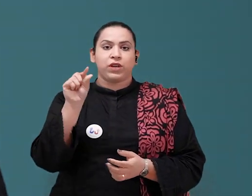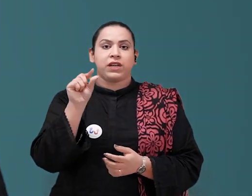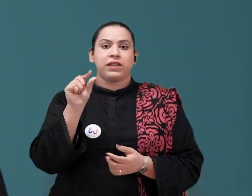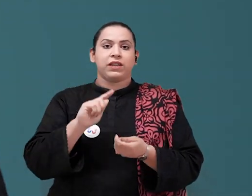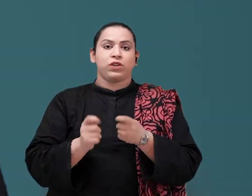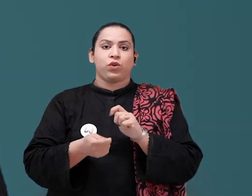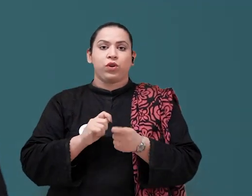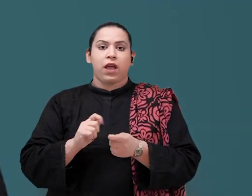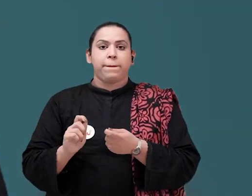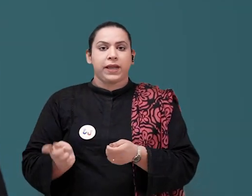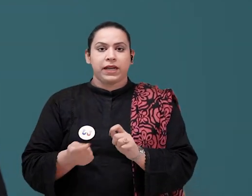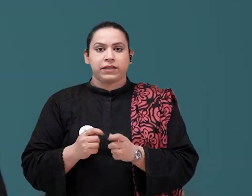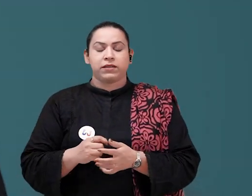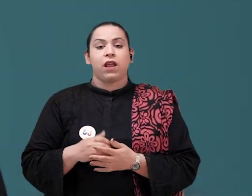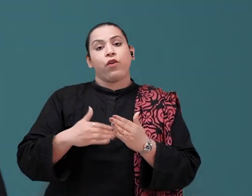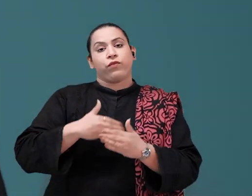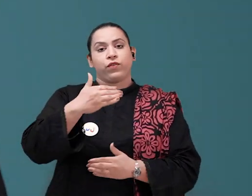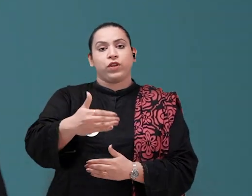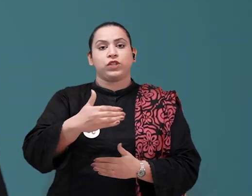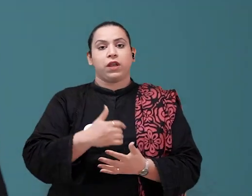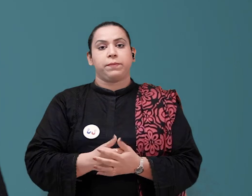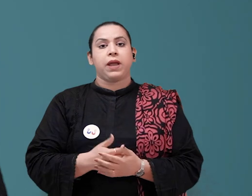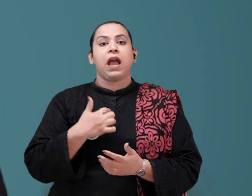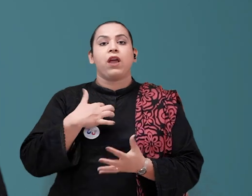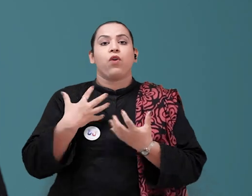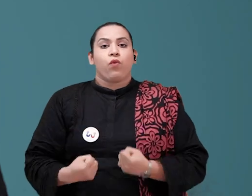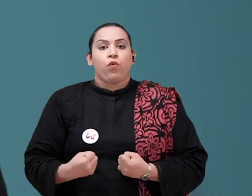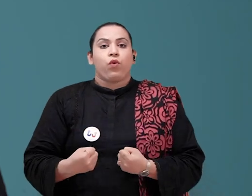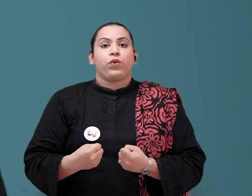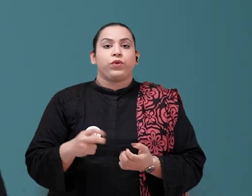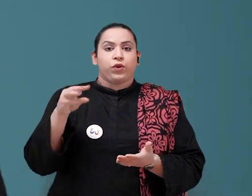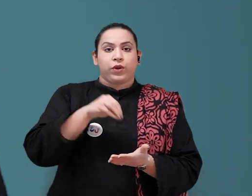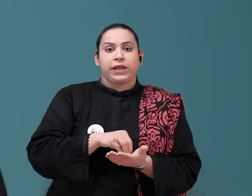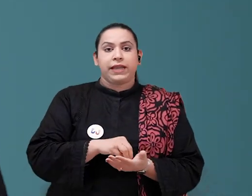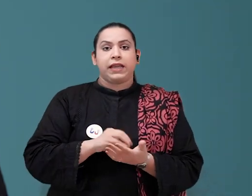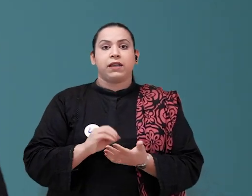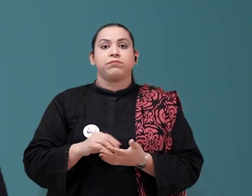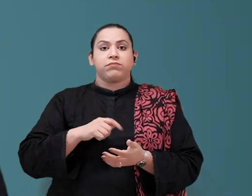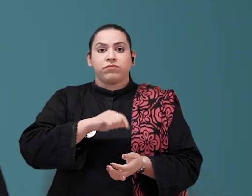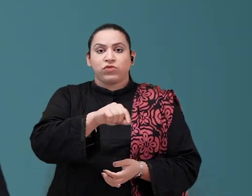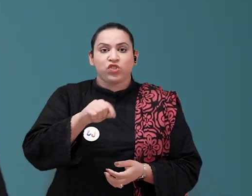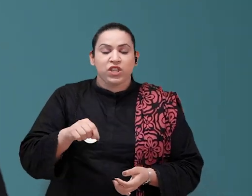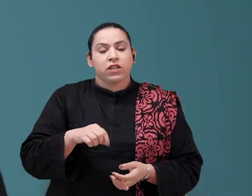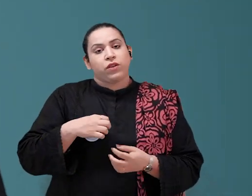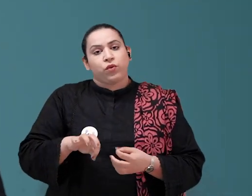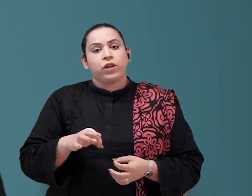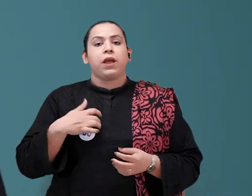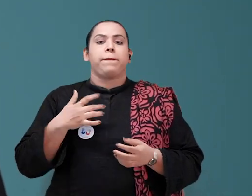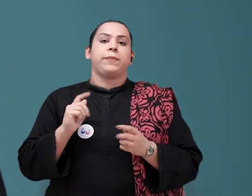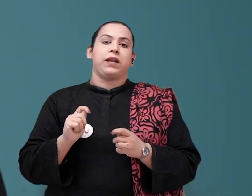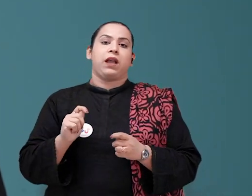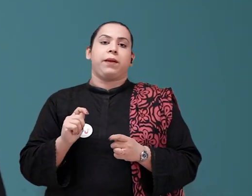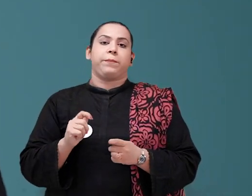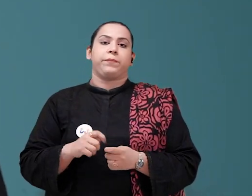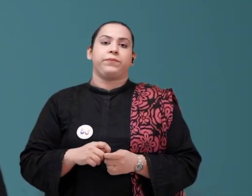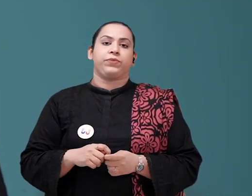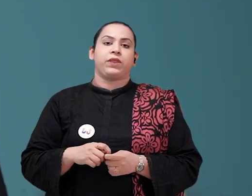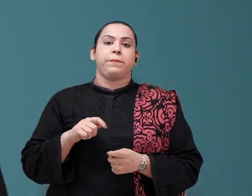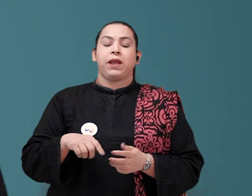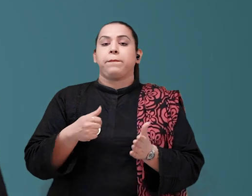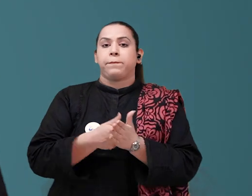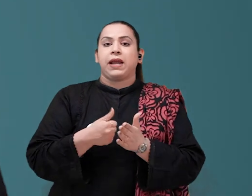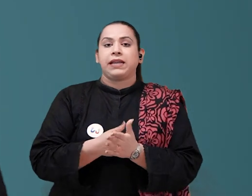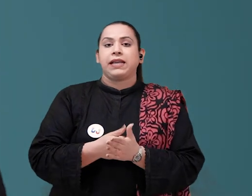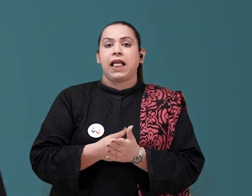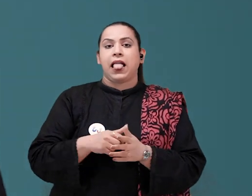And, in the future, I want to keep playing chess, regardless of whatever I am doing, in my, practical life, in my,